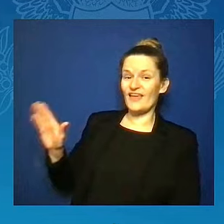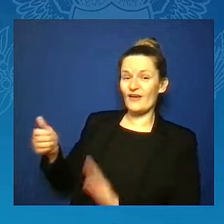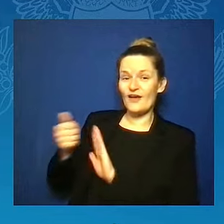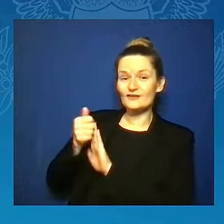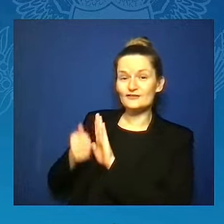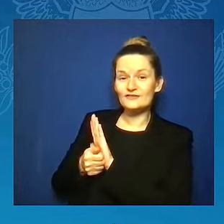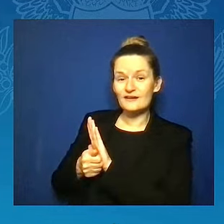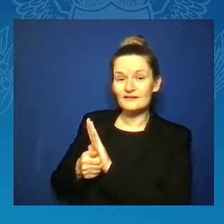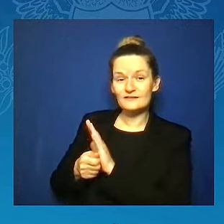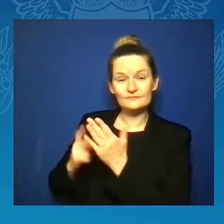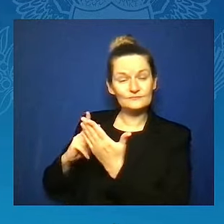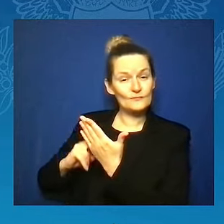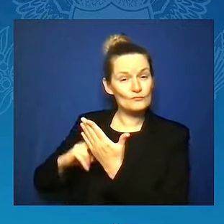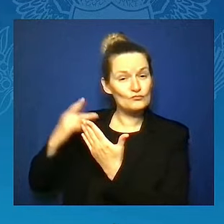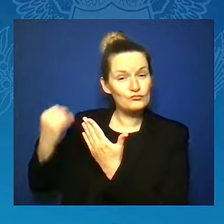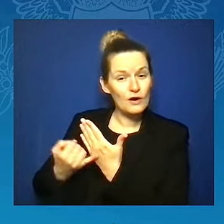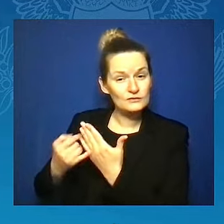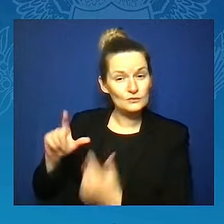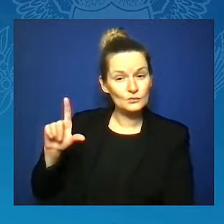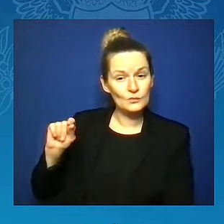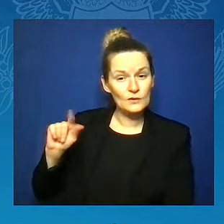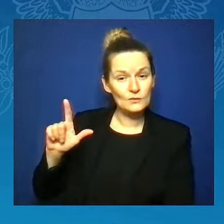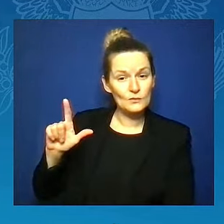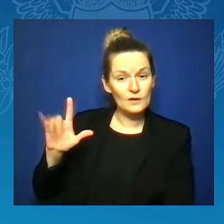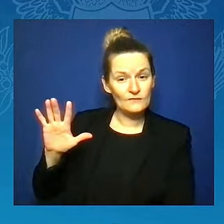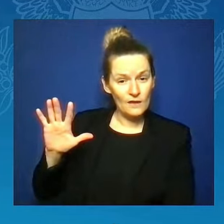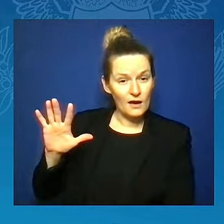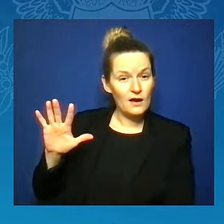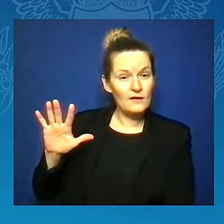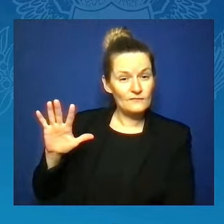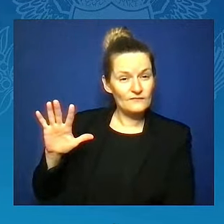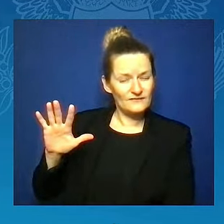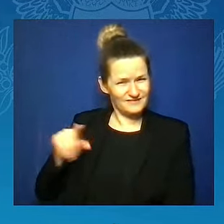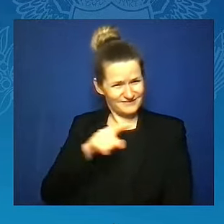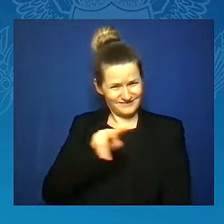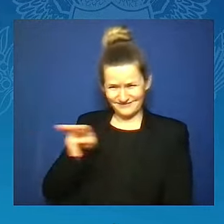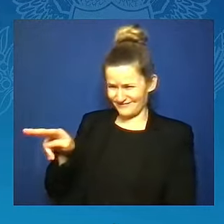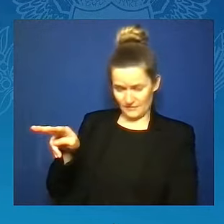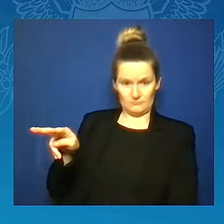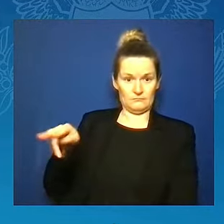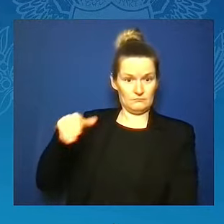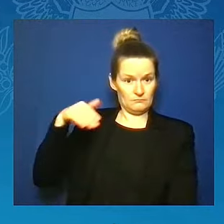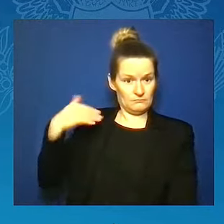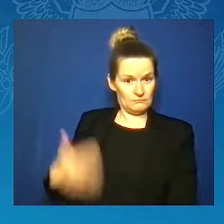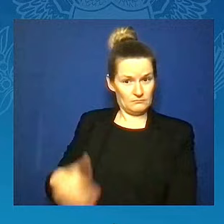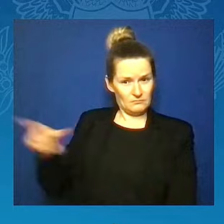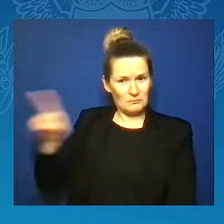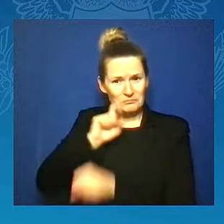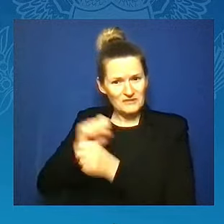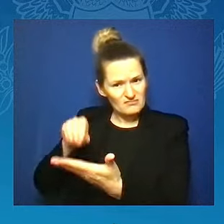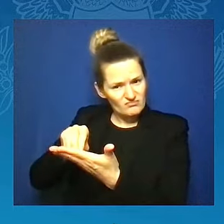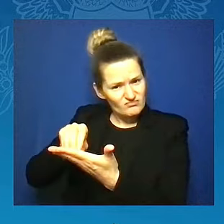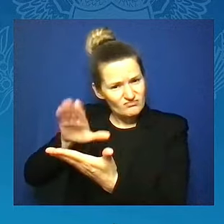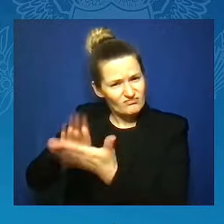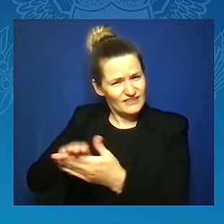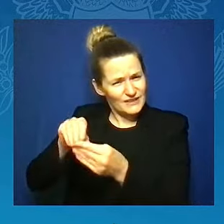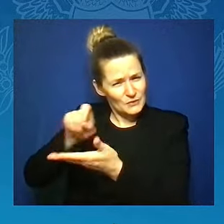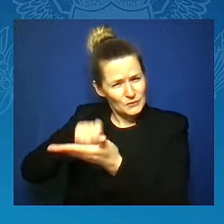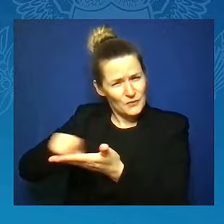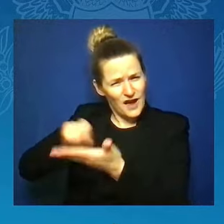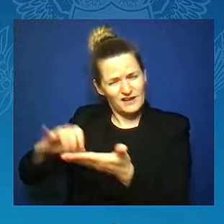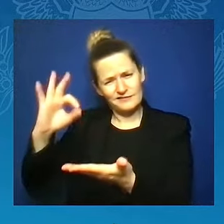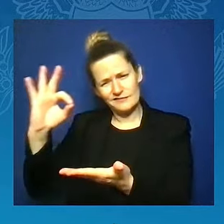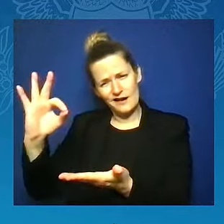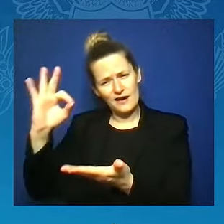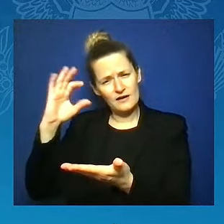Now, can you believe they put that in writing? 900 pages of it. Project 2025,